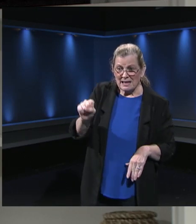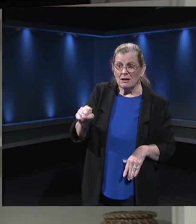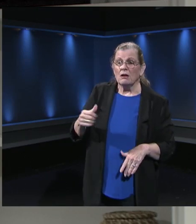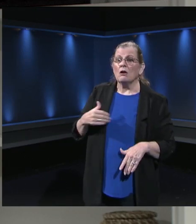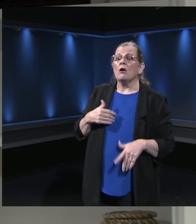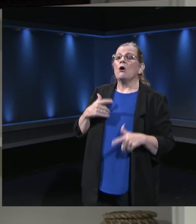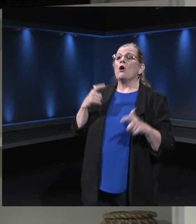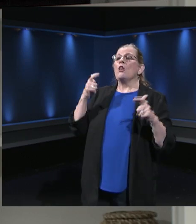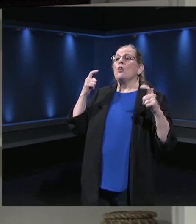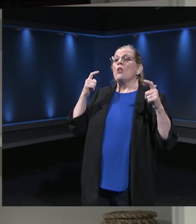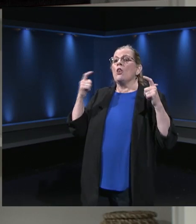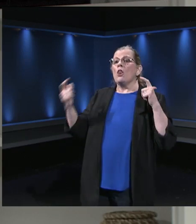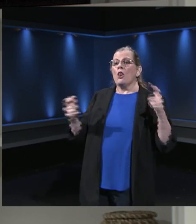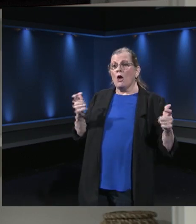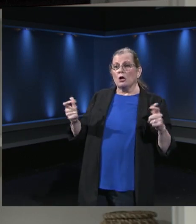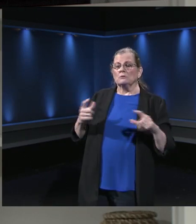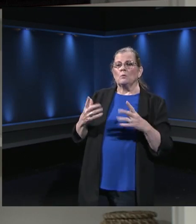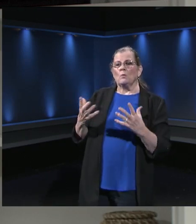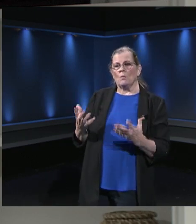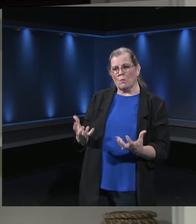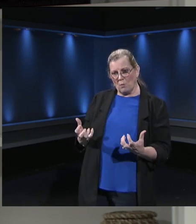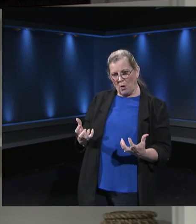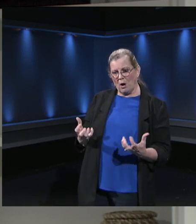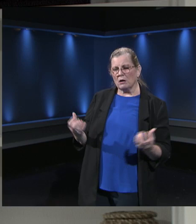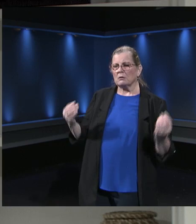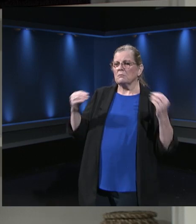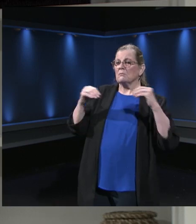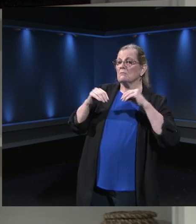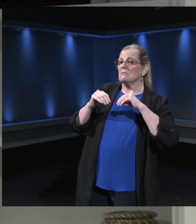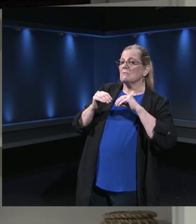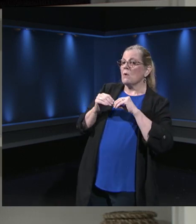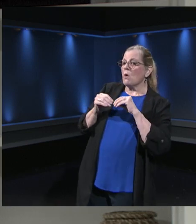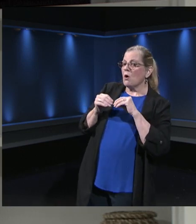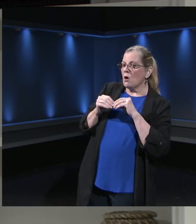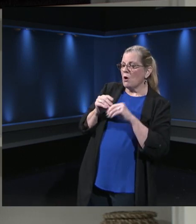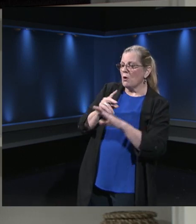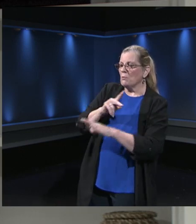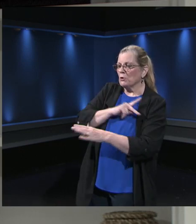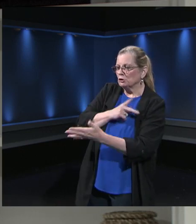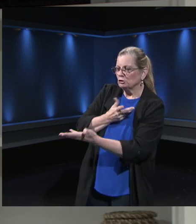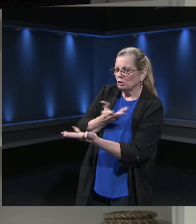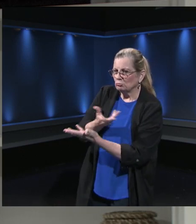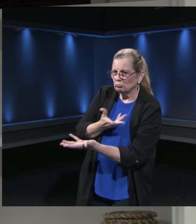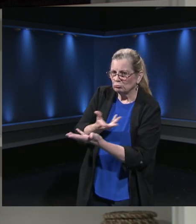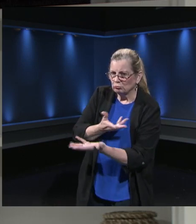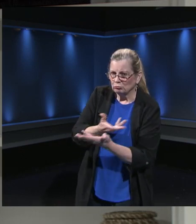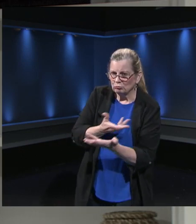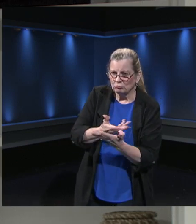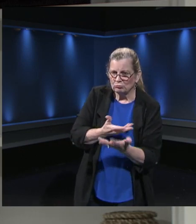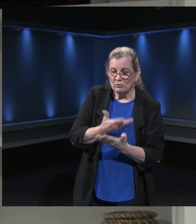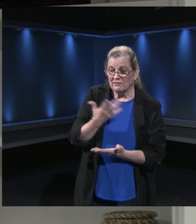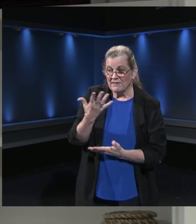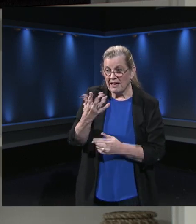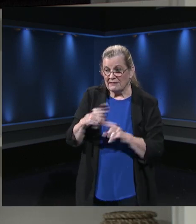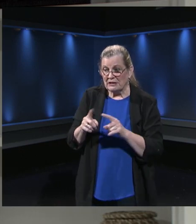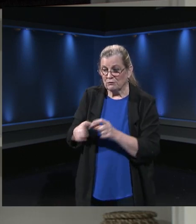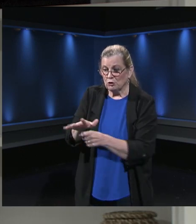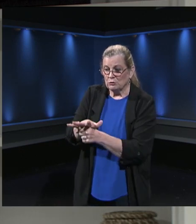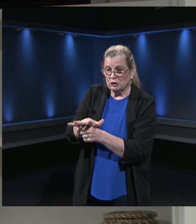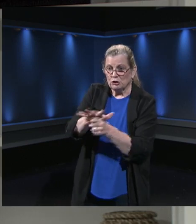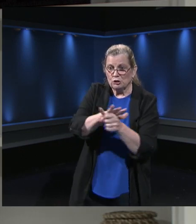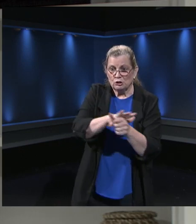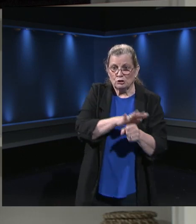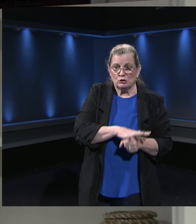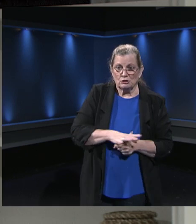make it more personal. And we've divided our school system into five regions. We have regional assistant superintendents supported with executive